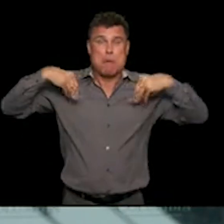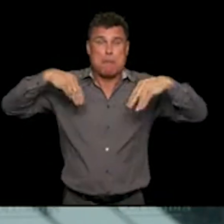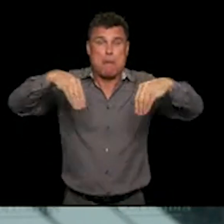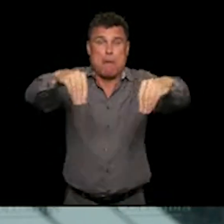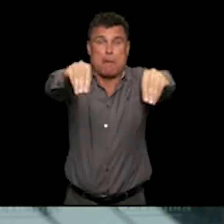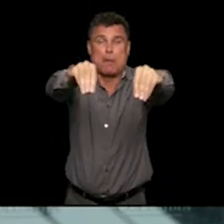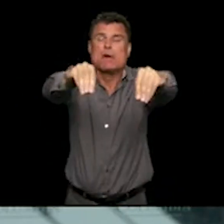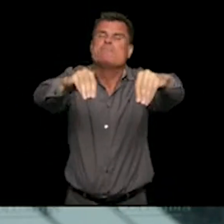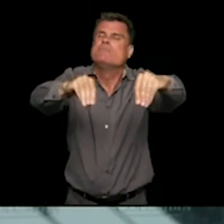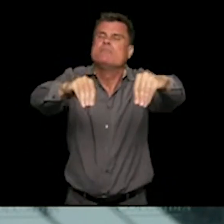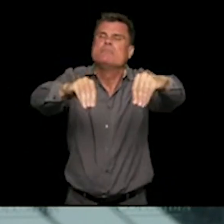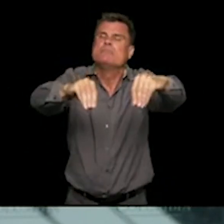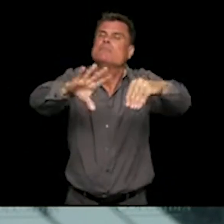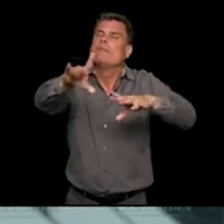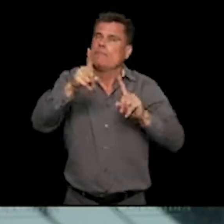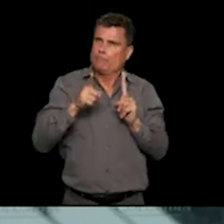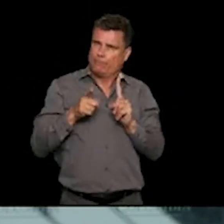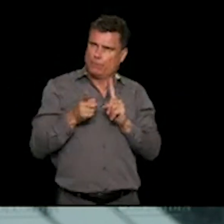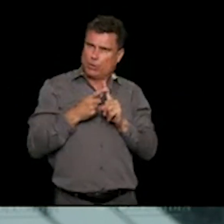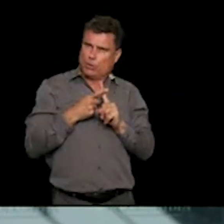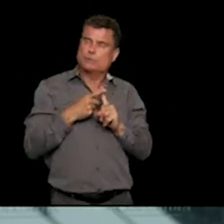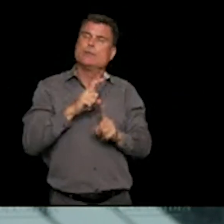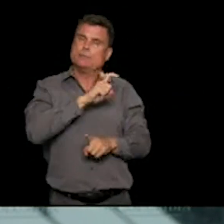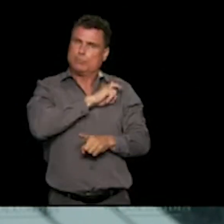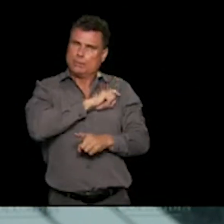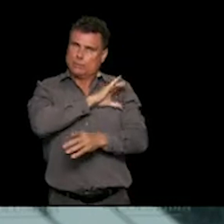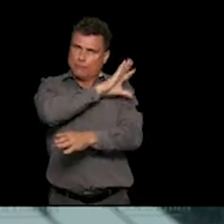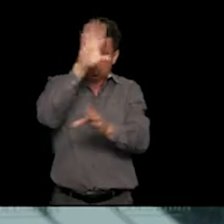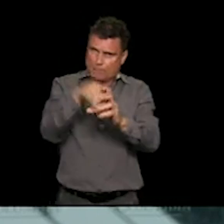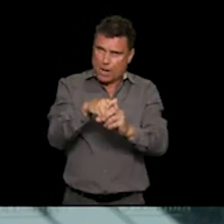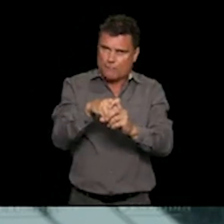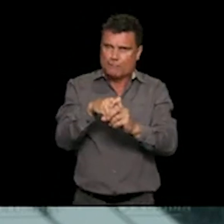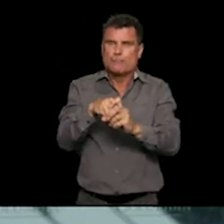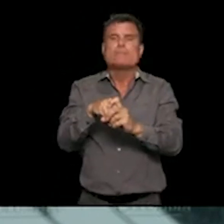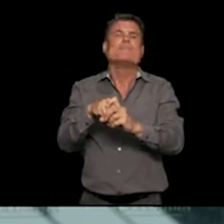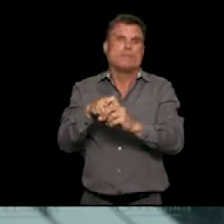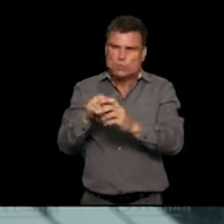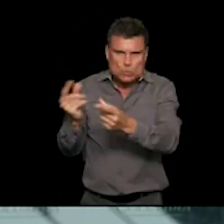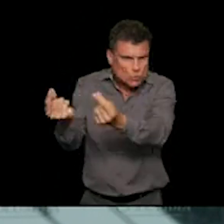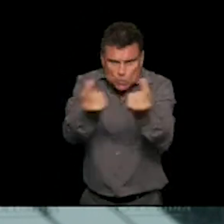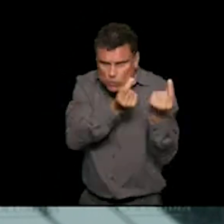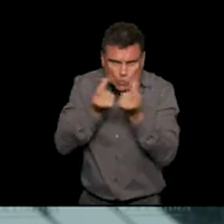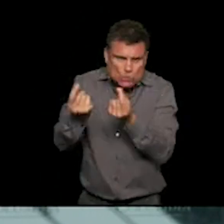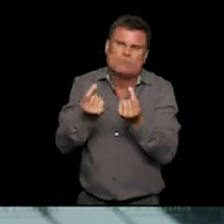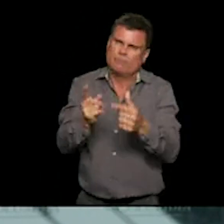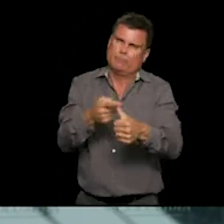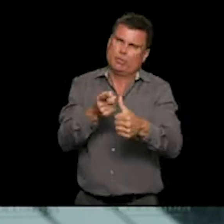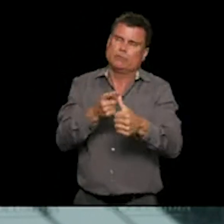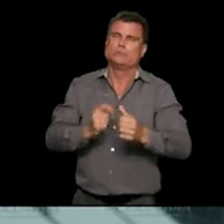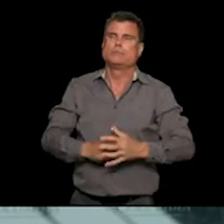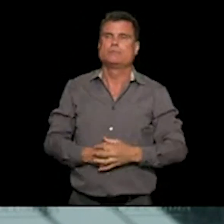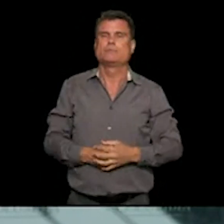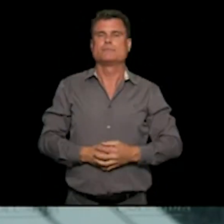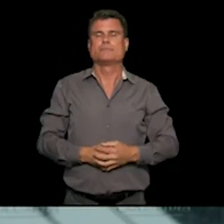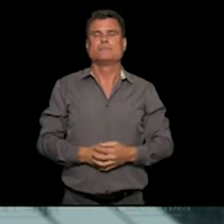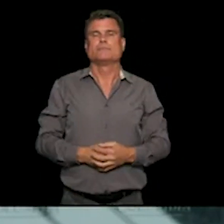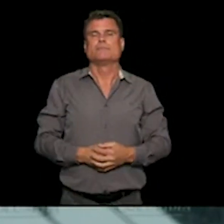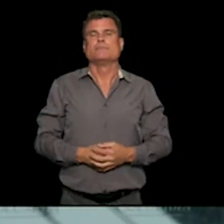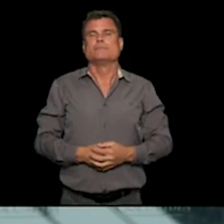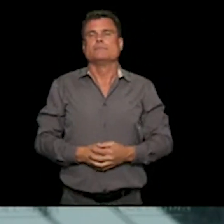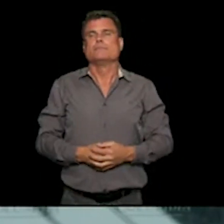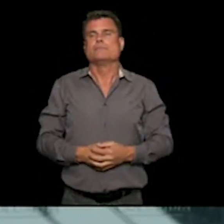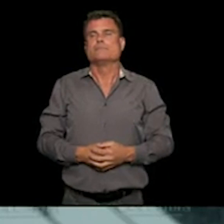Hi, good morning. In California, authorities are empowered to disconnect power from party houses that are violators.